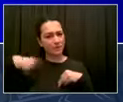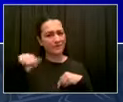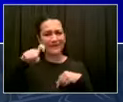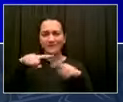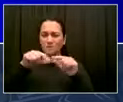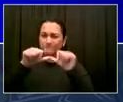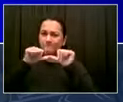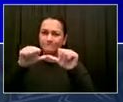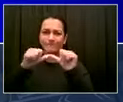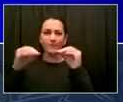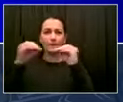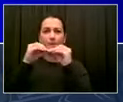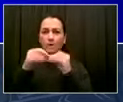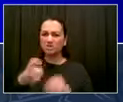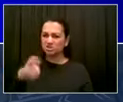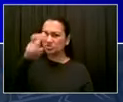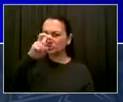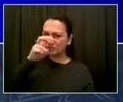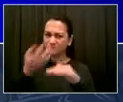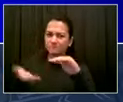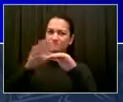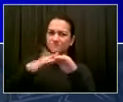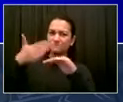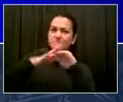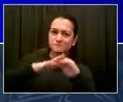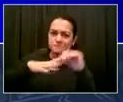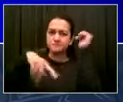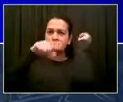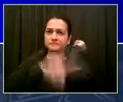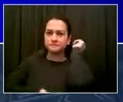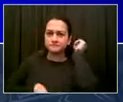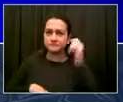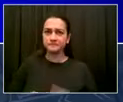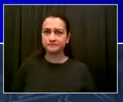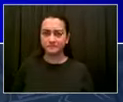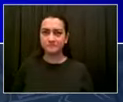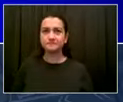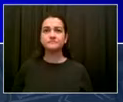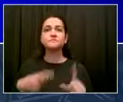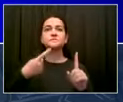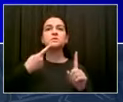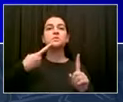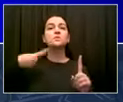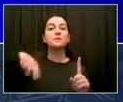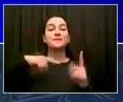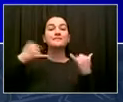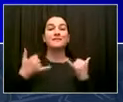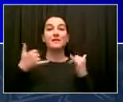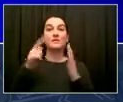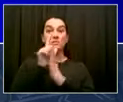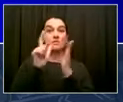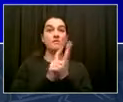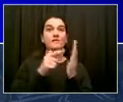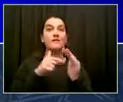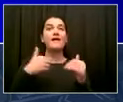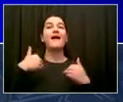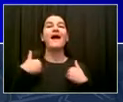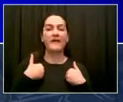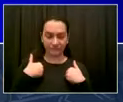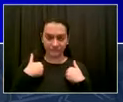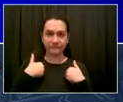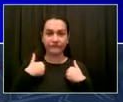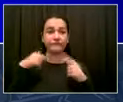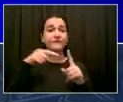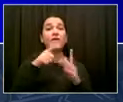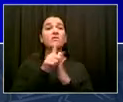two dangerous things, you've done something wrong, as opposed to one dangerous, horrible thing being enough. So this